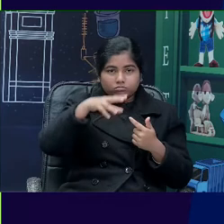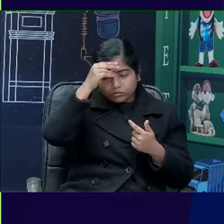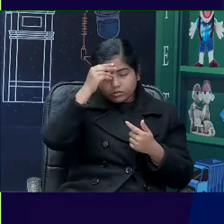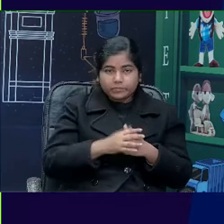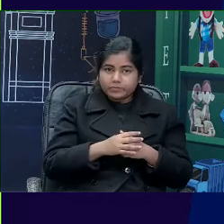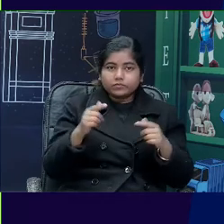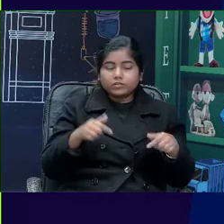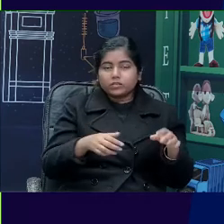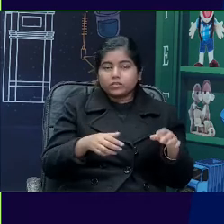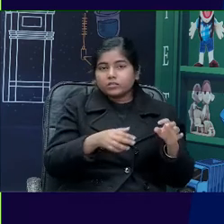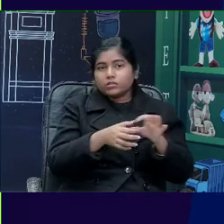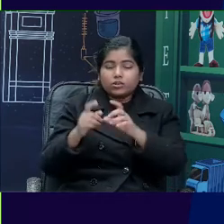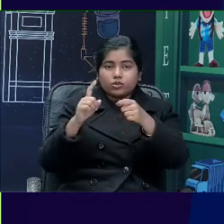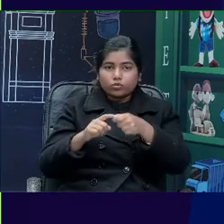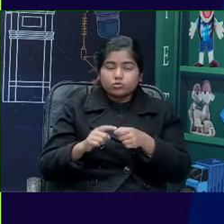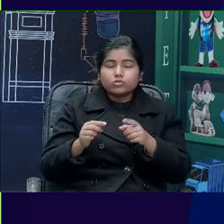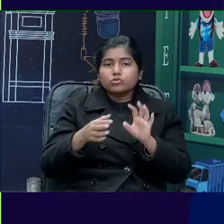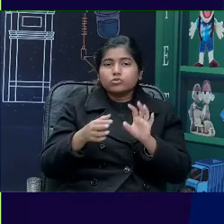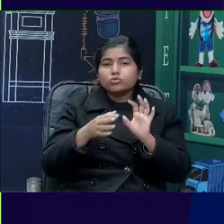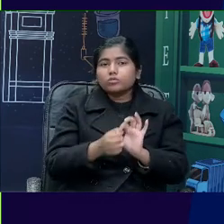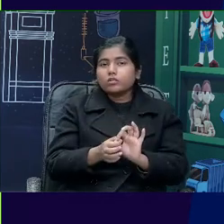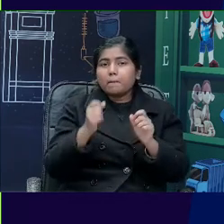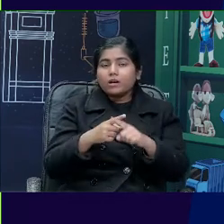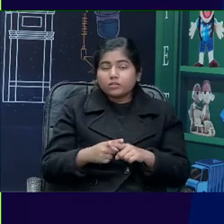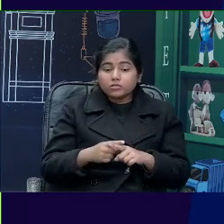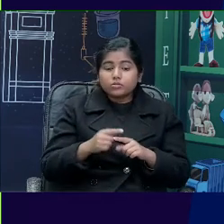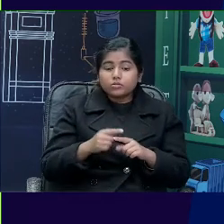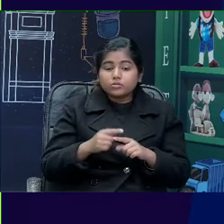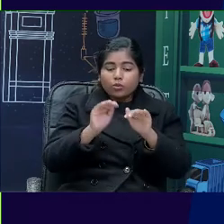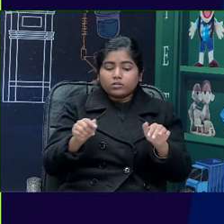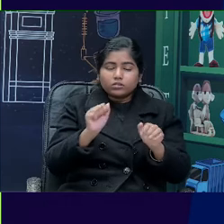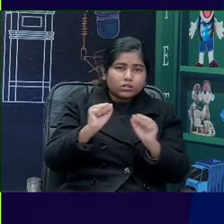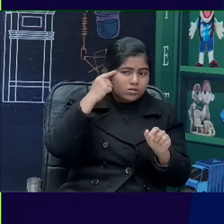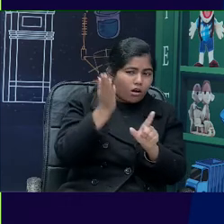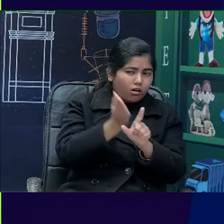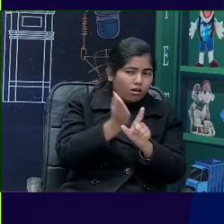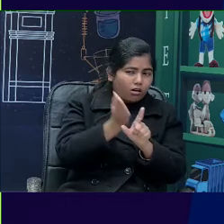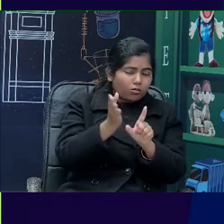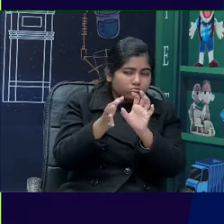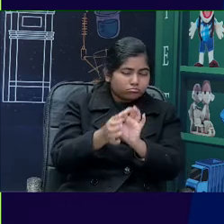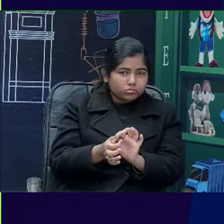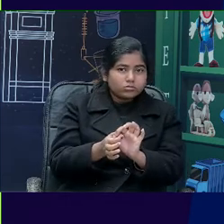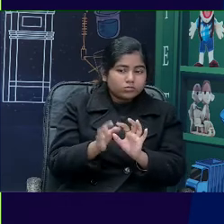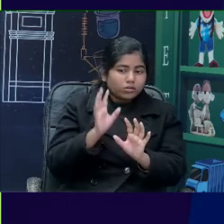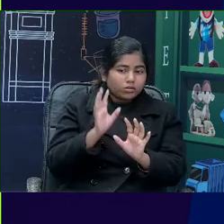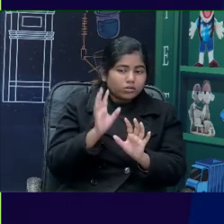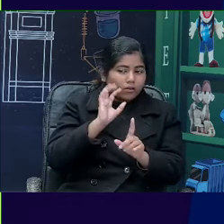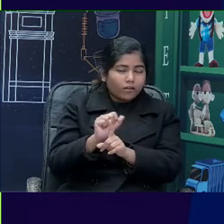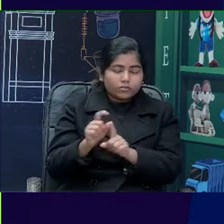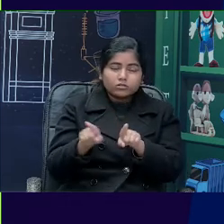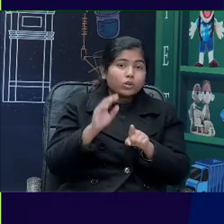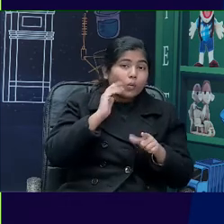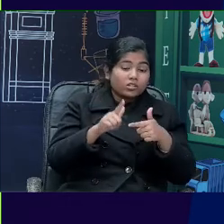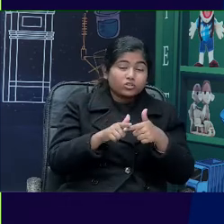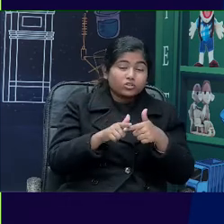Then there are some questions that deal about, you know, a child's psychology very deeply. For example, when Jody goes